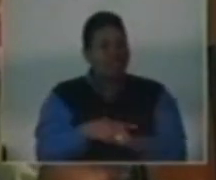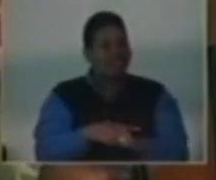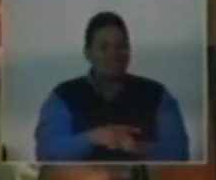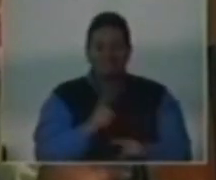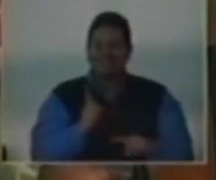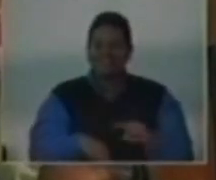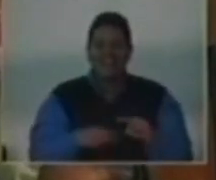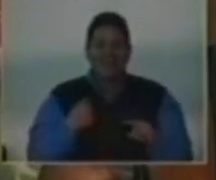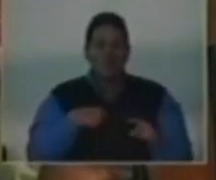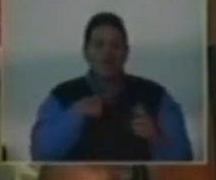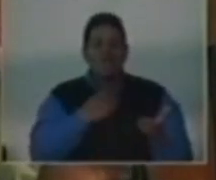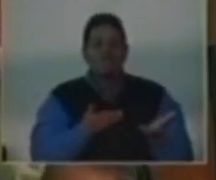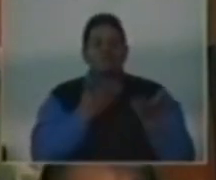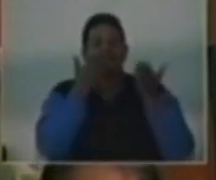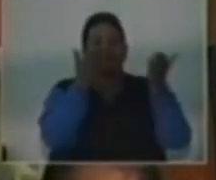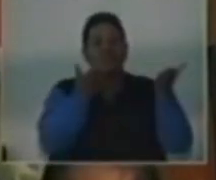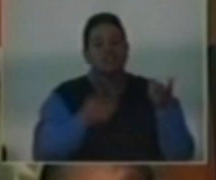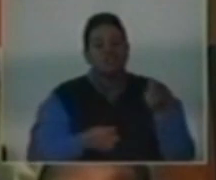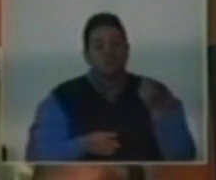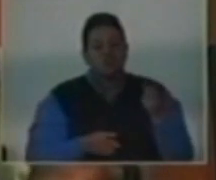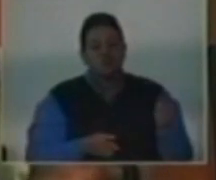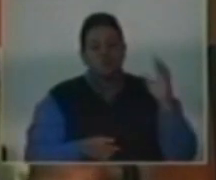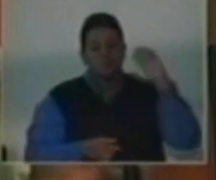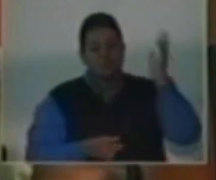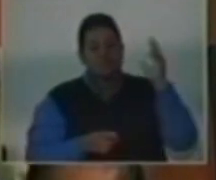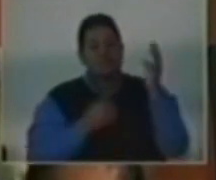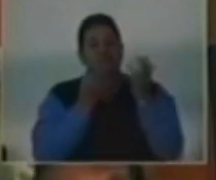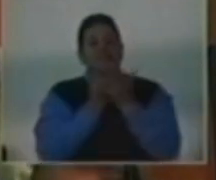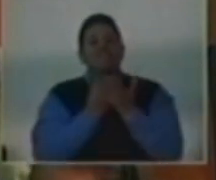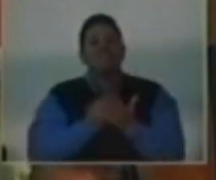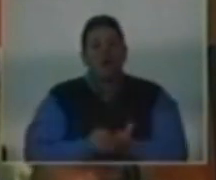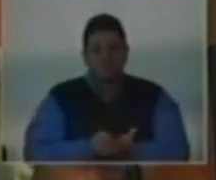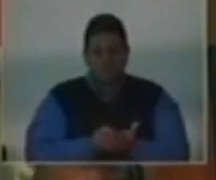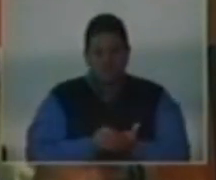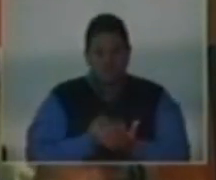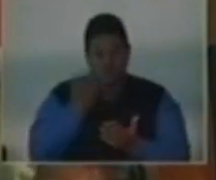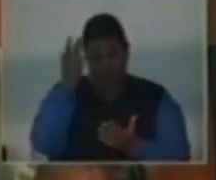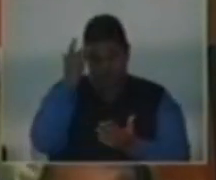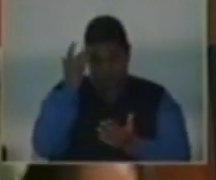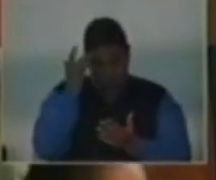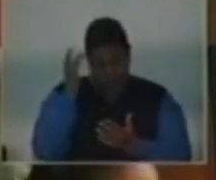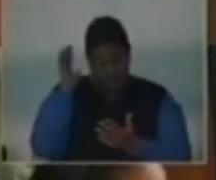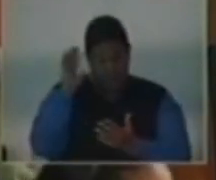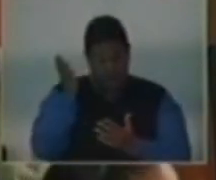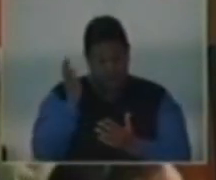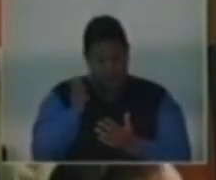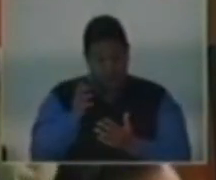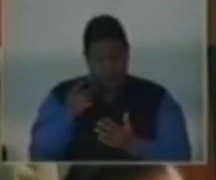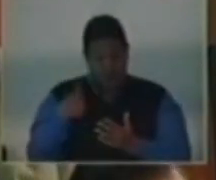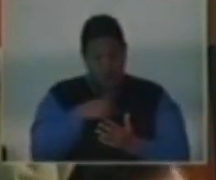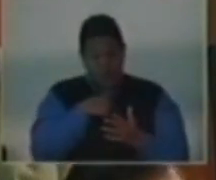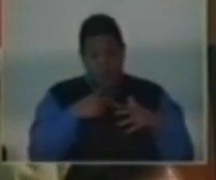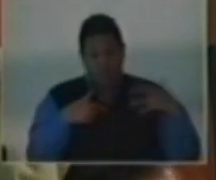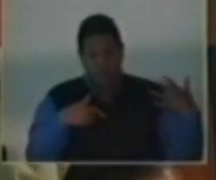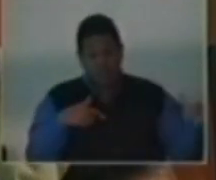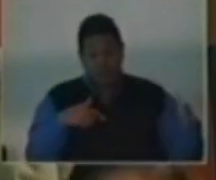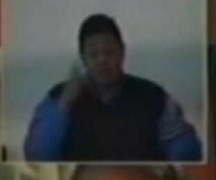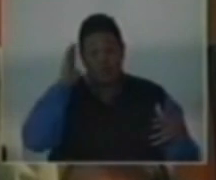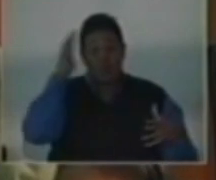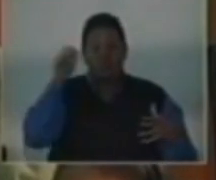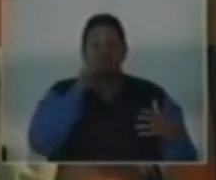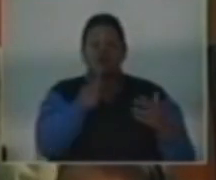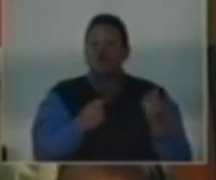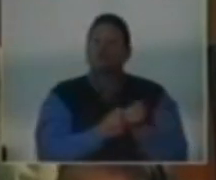have said here. We have presented to you, Mr. Speaker, the facts. Which is why, Mr. Speaker, we on this side will not